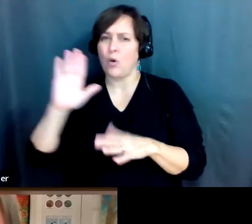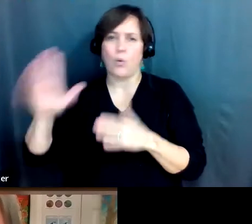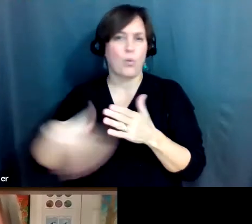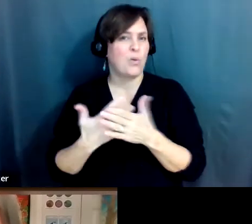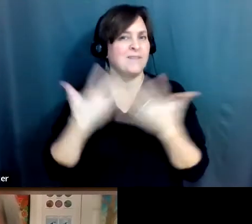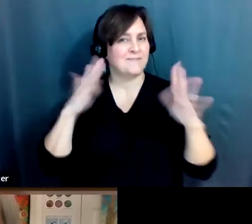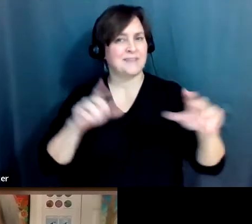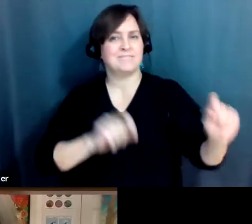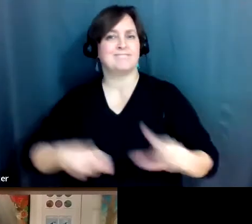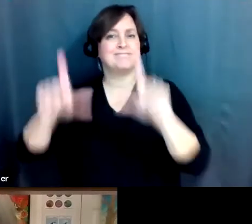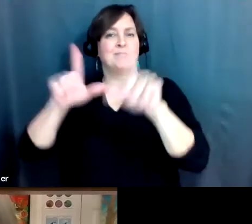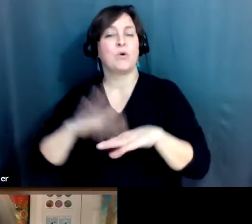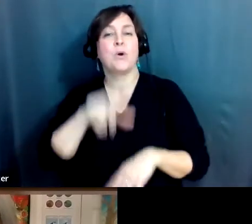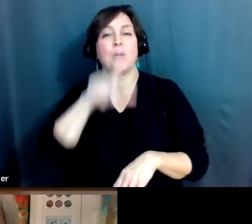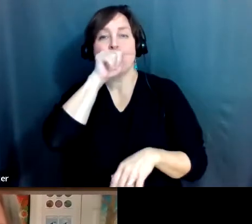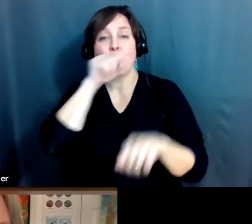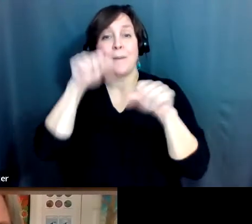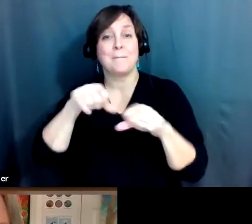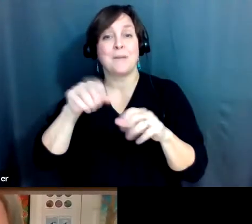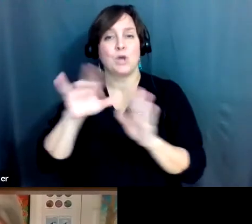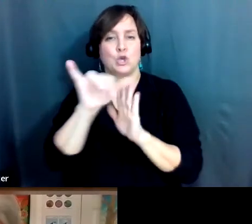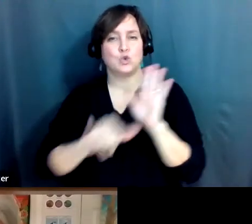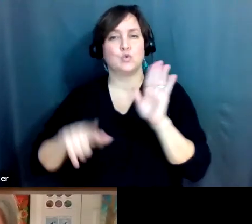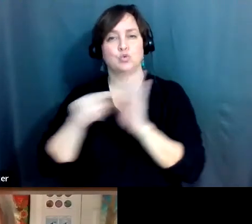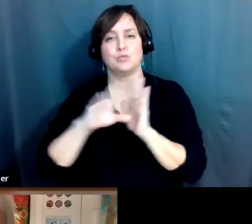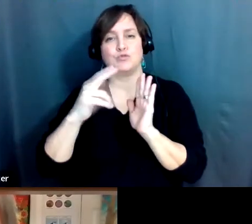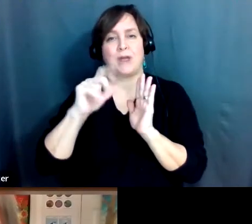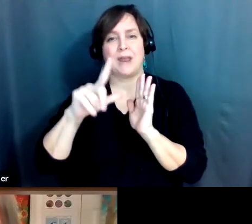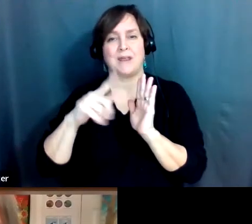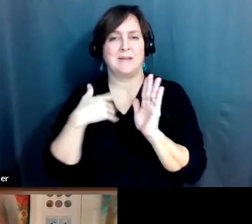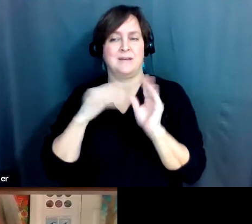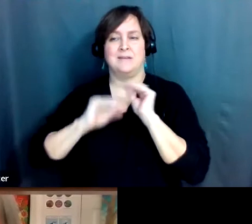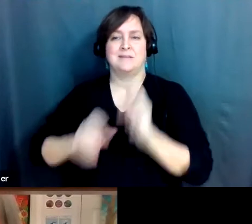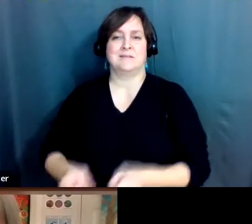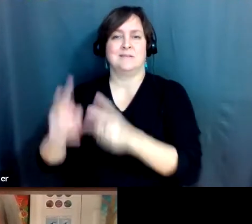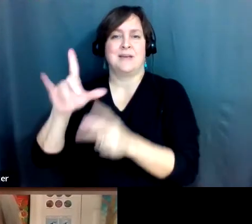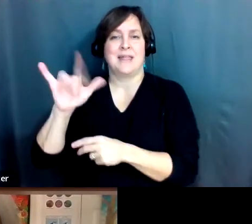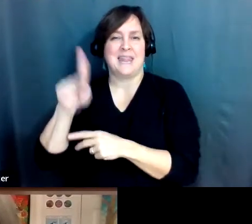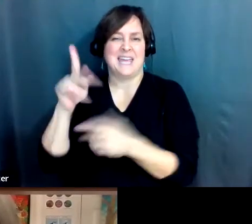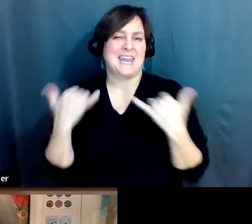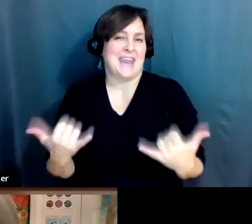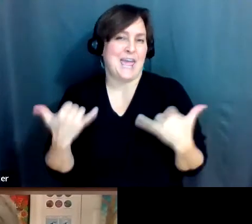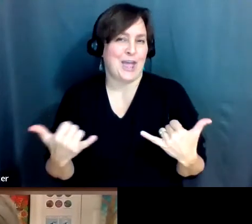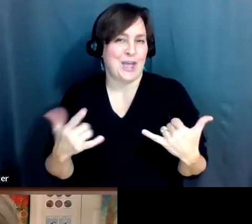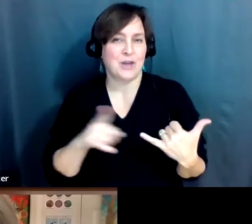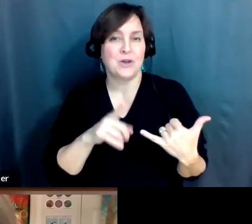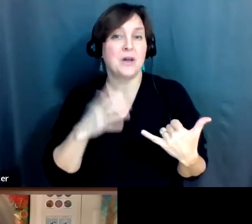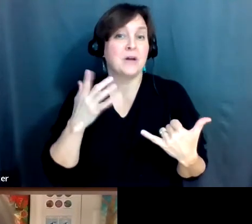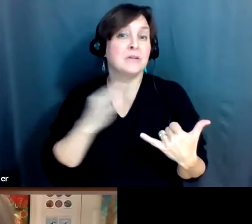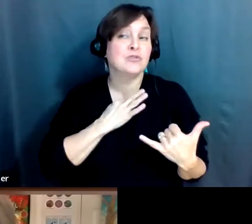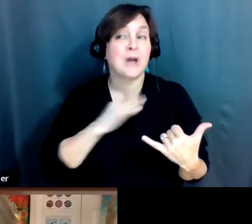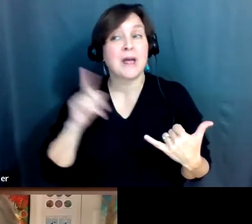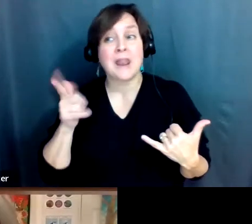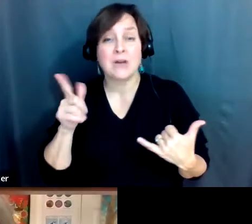BirdAbility YouTube channel. So I'm going to stick a link in the chat right now so you can go and watch any of these back